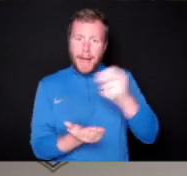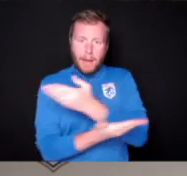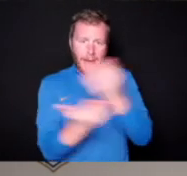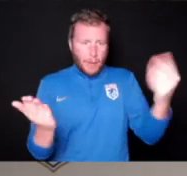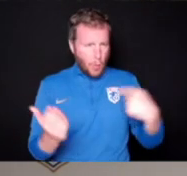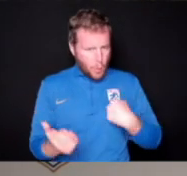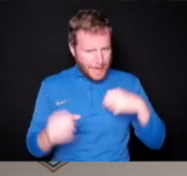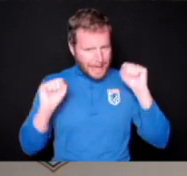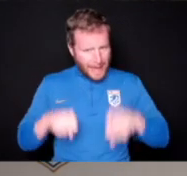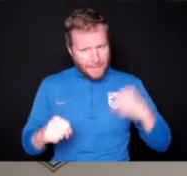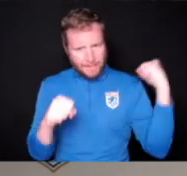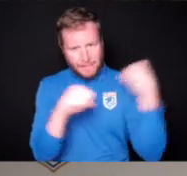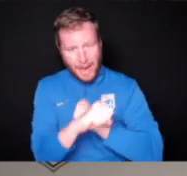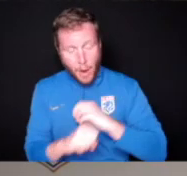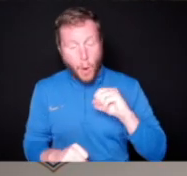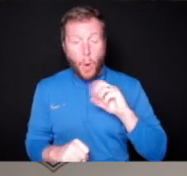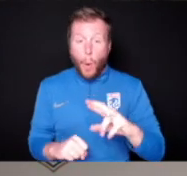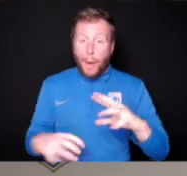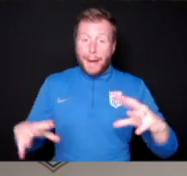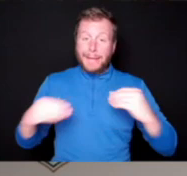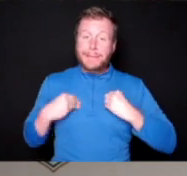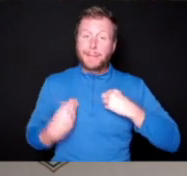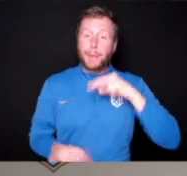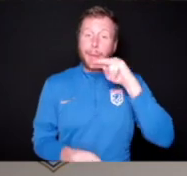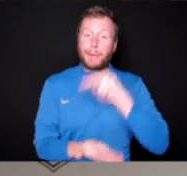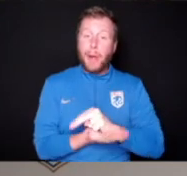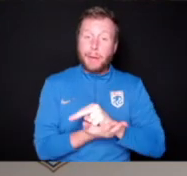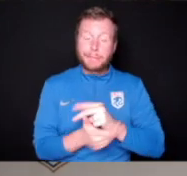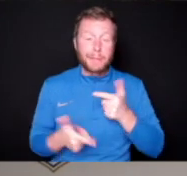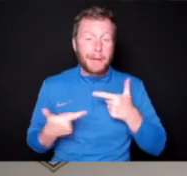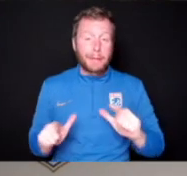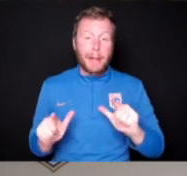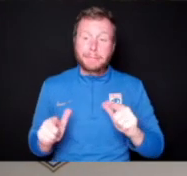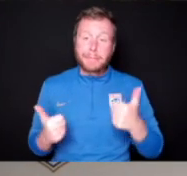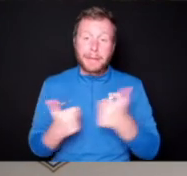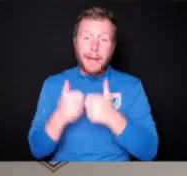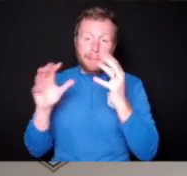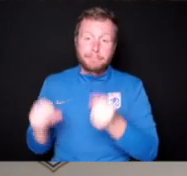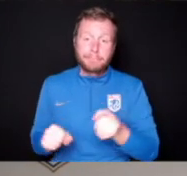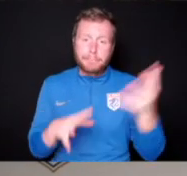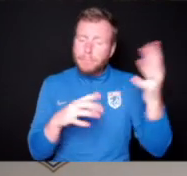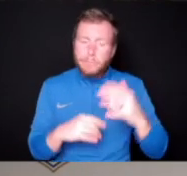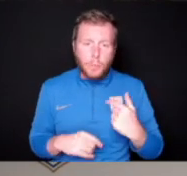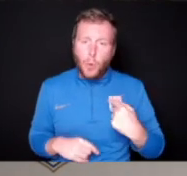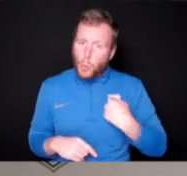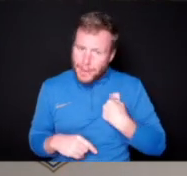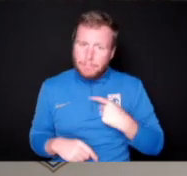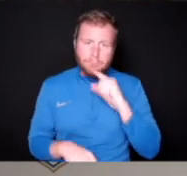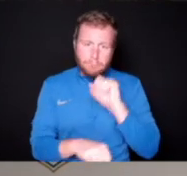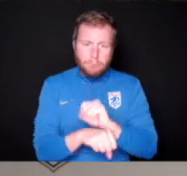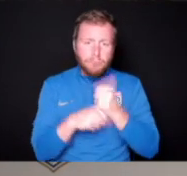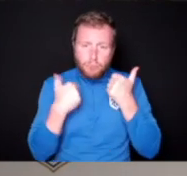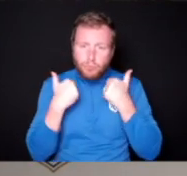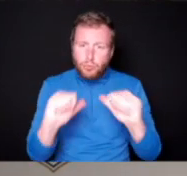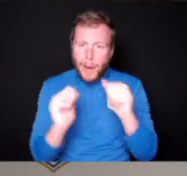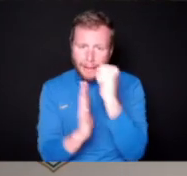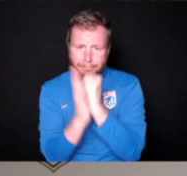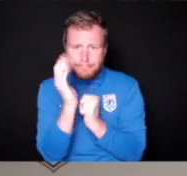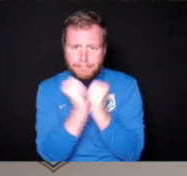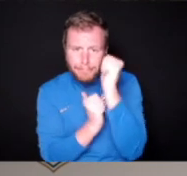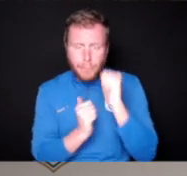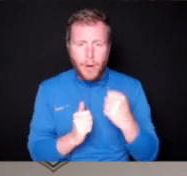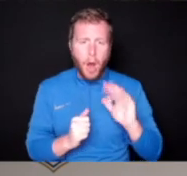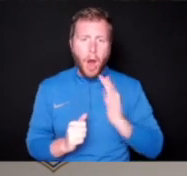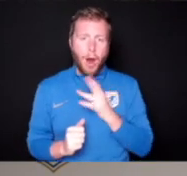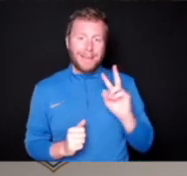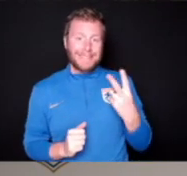Or we can accept defeat and let the... let the game go. And I thought we tried. I thought we put on a better performance in the second half.